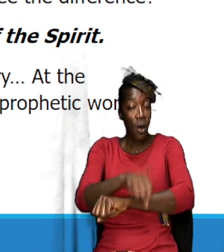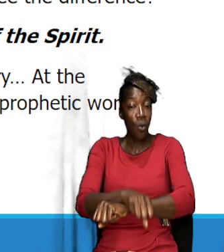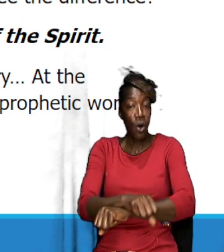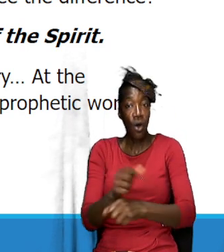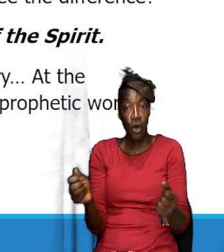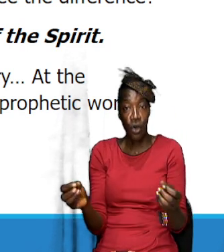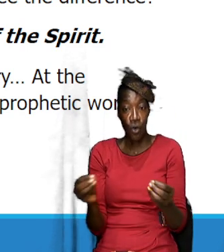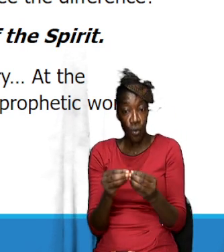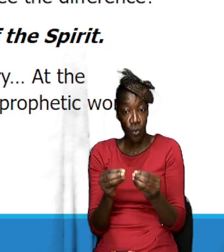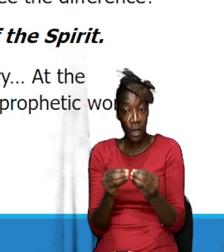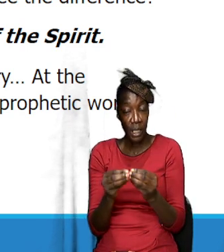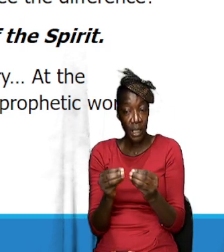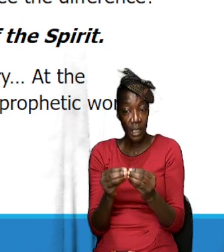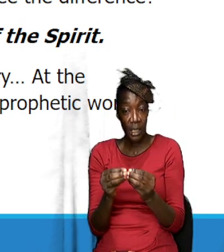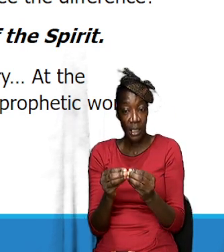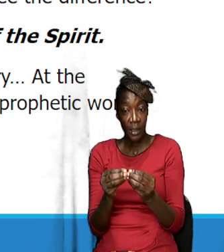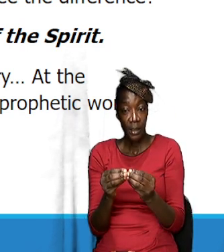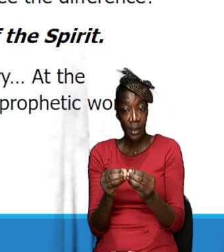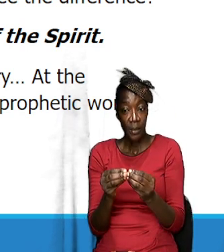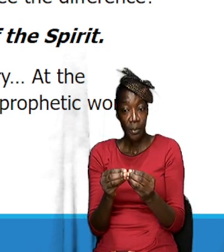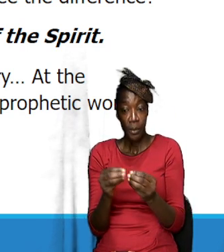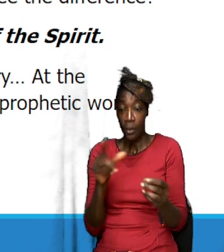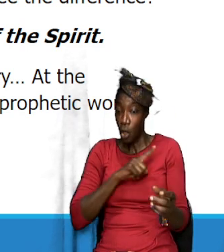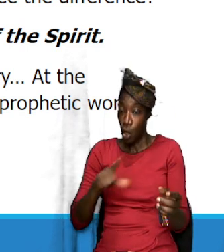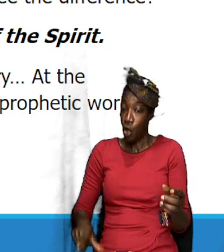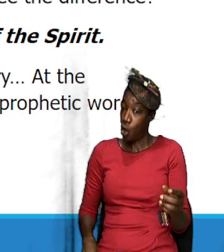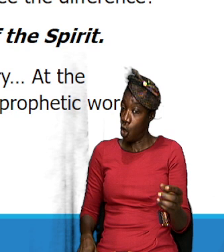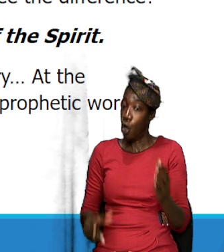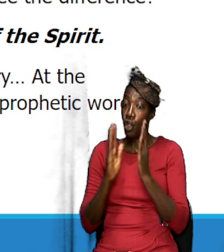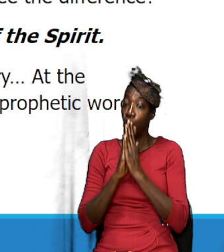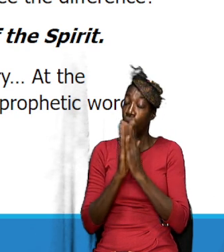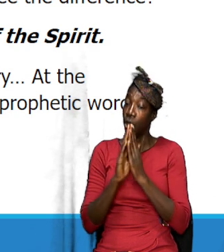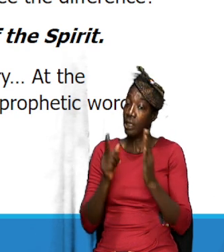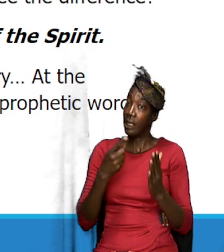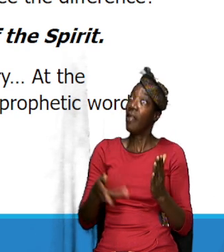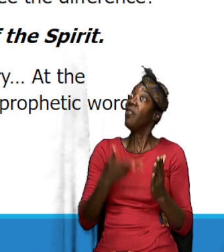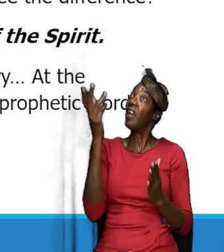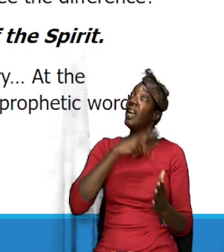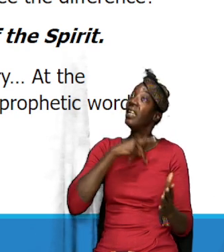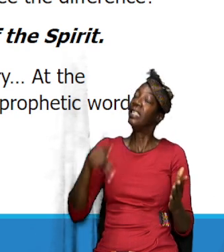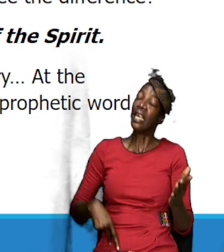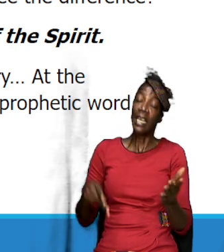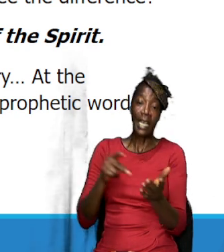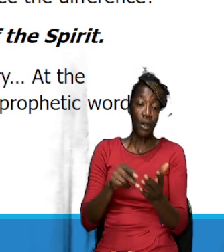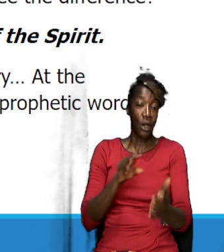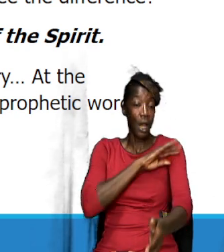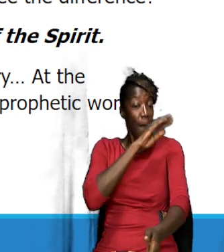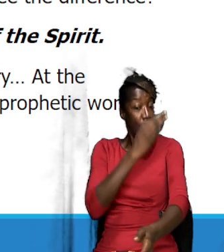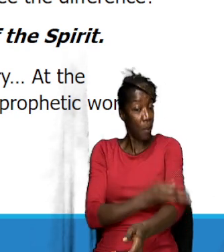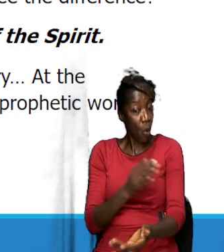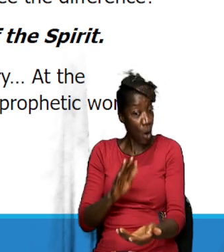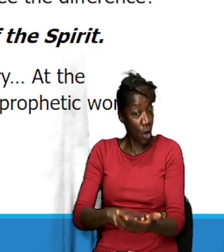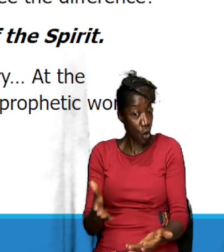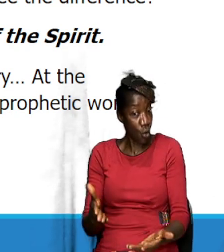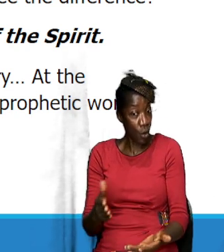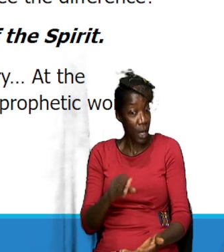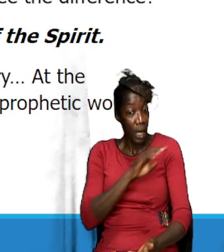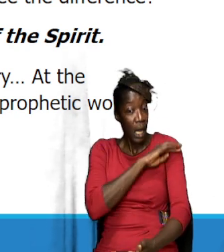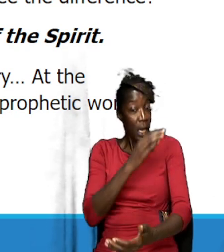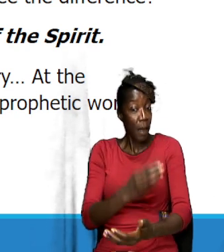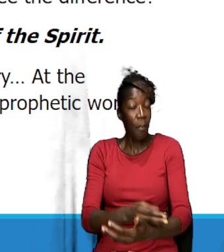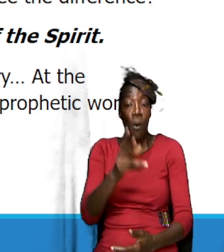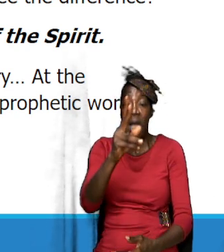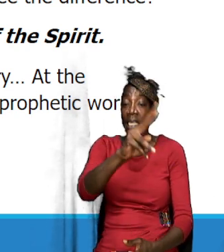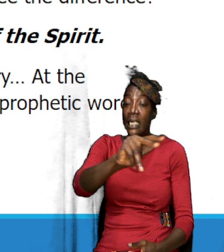we're going to come to the Lord's prayer, but the Lord's prayer said, thine is the kingdom, the power and the glory, the power that we need in